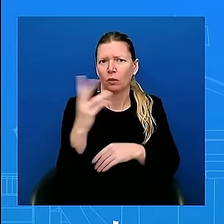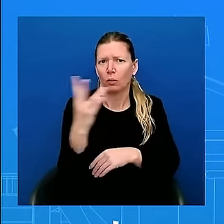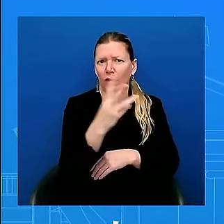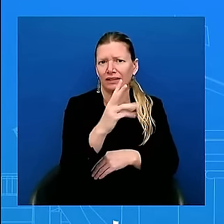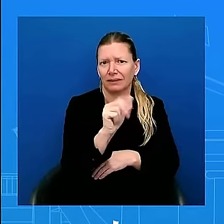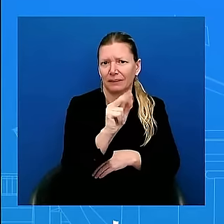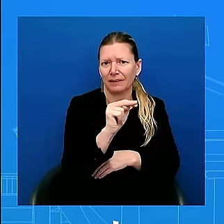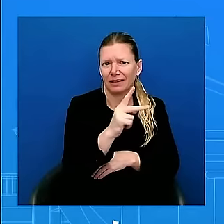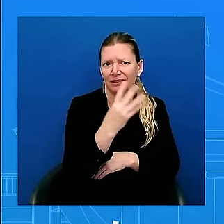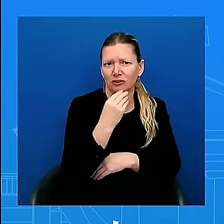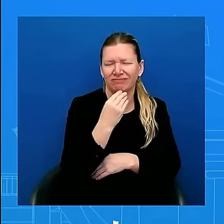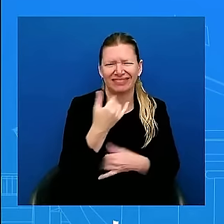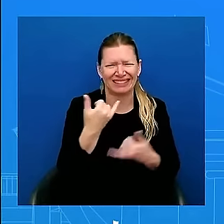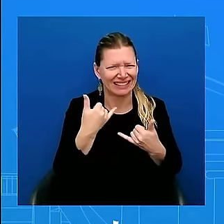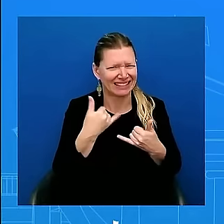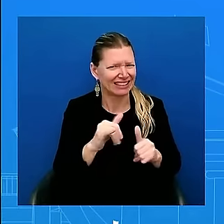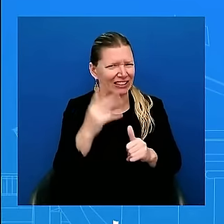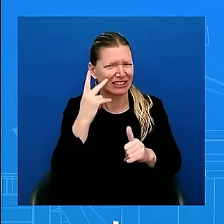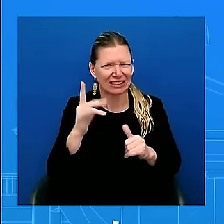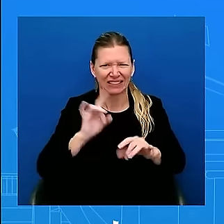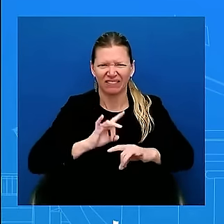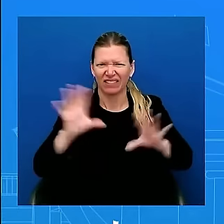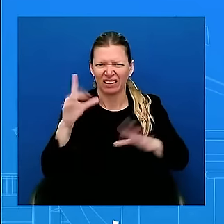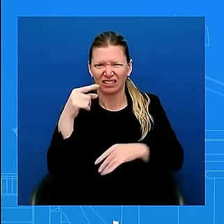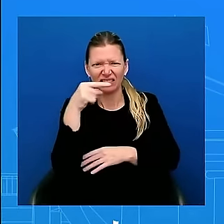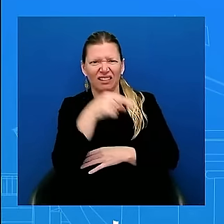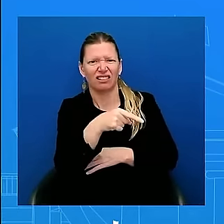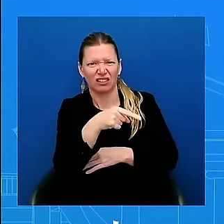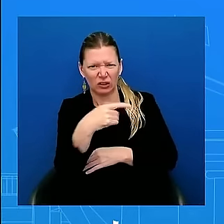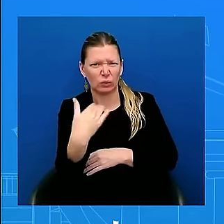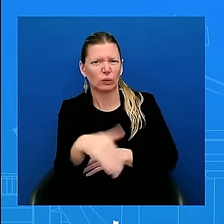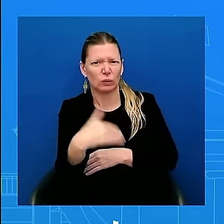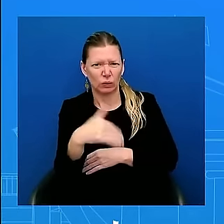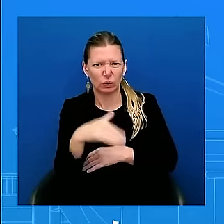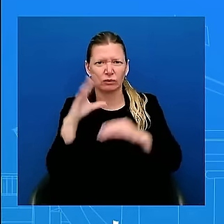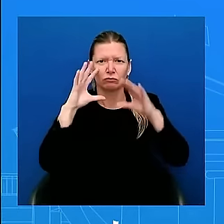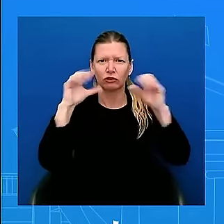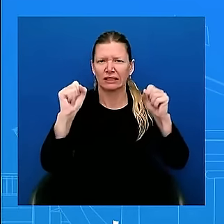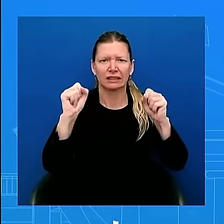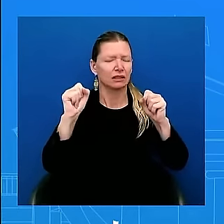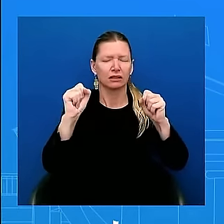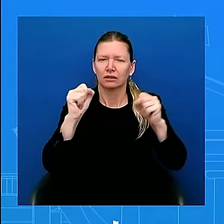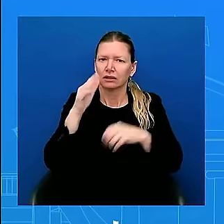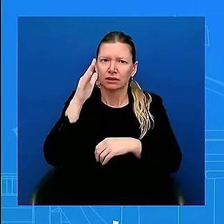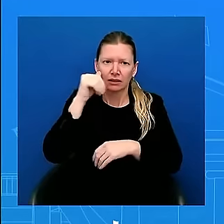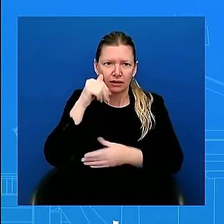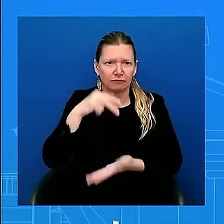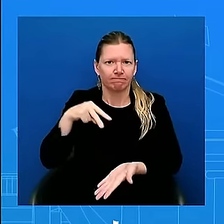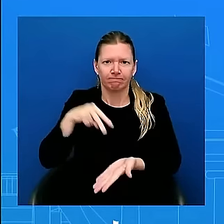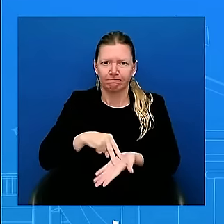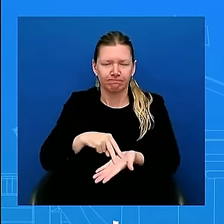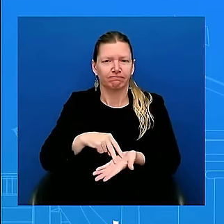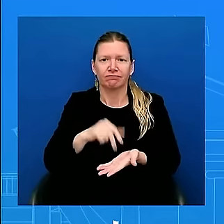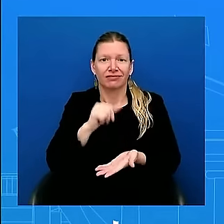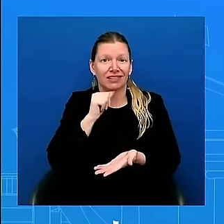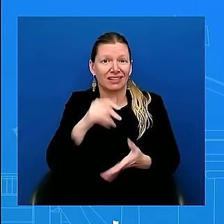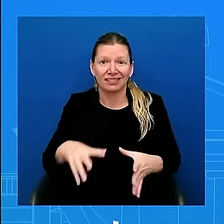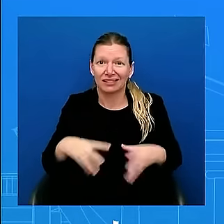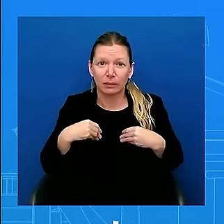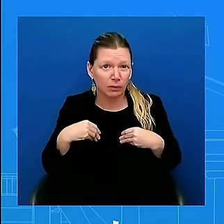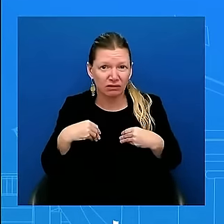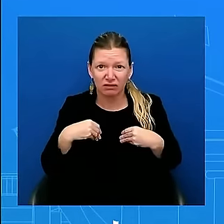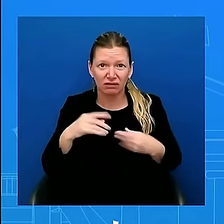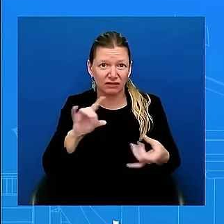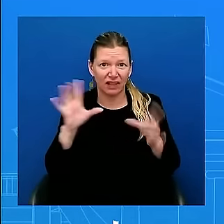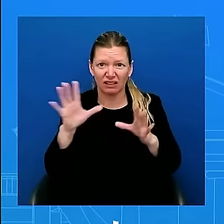unacceptable. They'll also discuss the United States' ironclad commitment, of course, to Israel's security, including countering the very serious threats that Iran